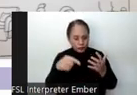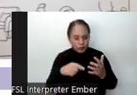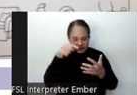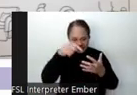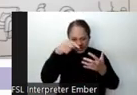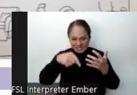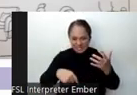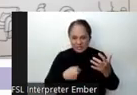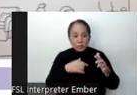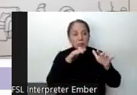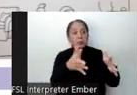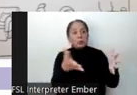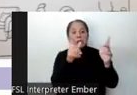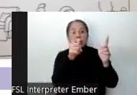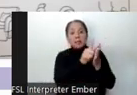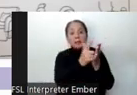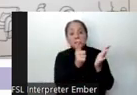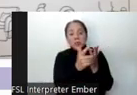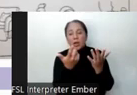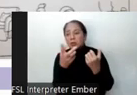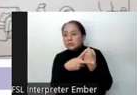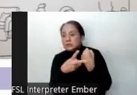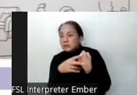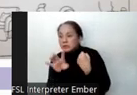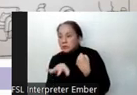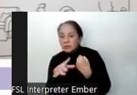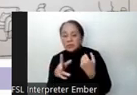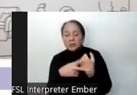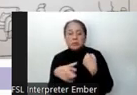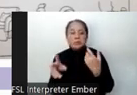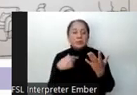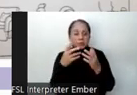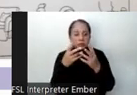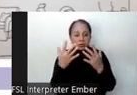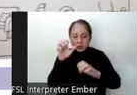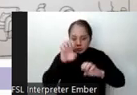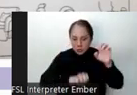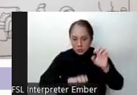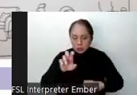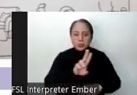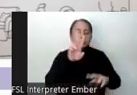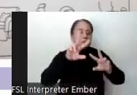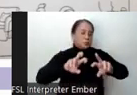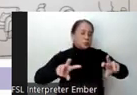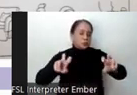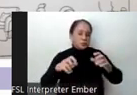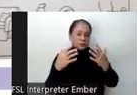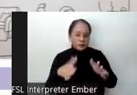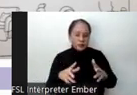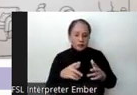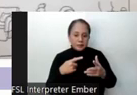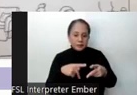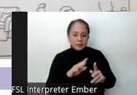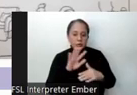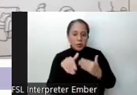were just sitting in libraries or other repositories, but have been validated and used for research. We sought permission from